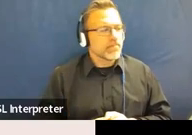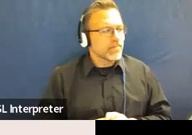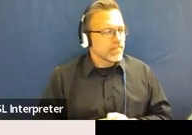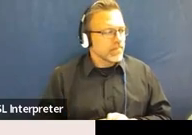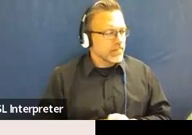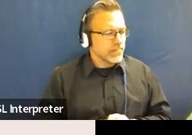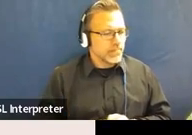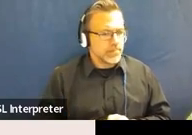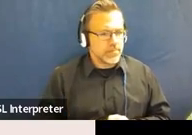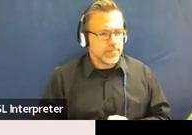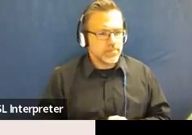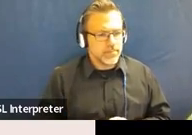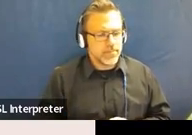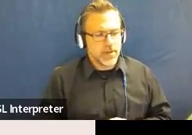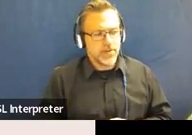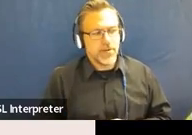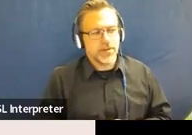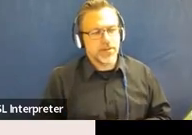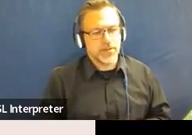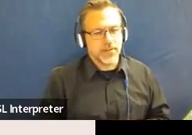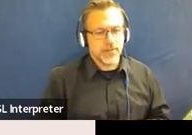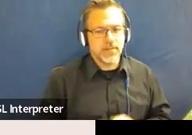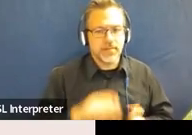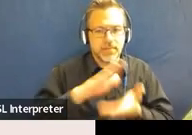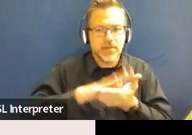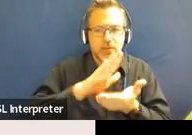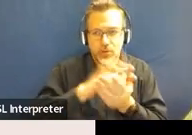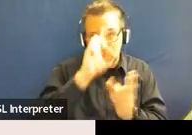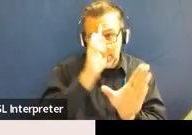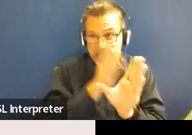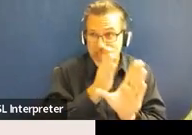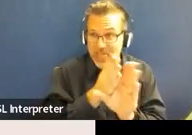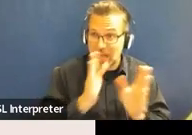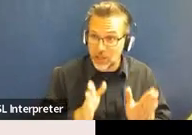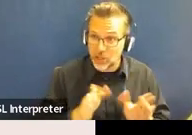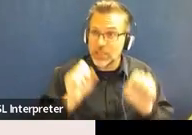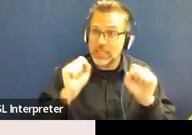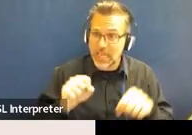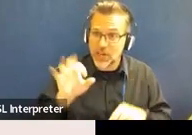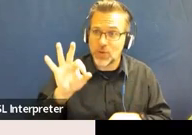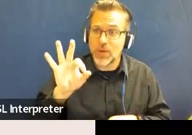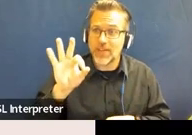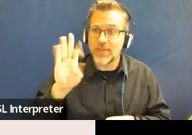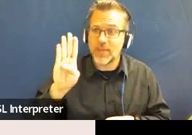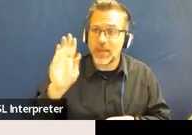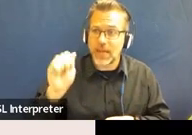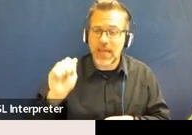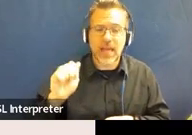So school psychologists can certainly do an FBA. If you don't have access to a BCBA,